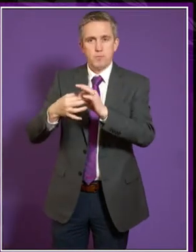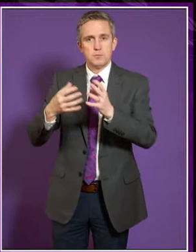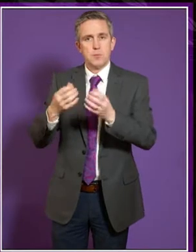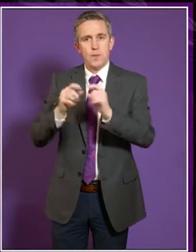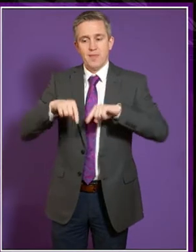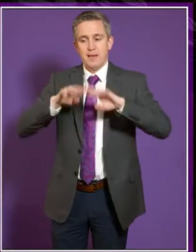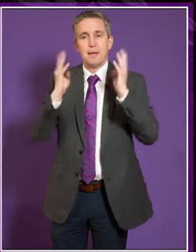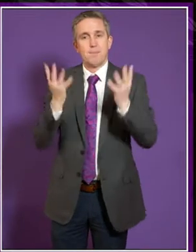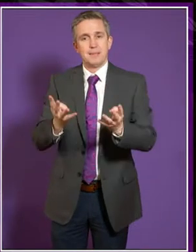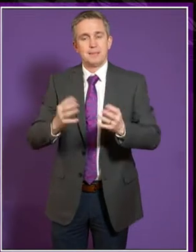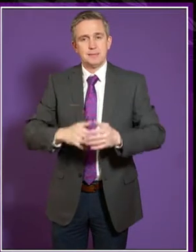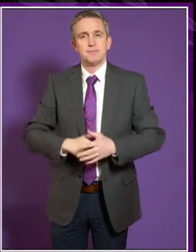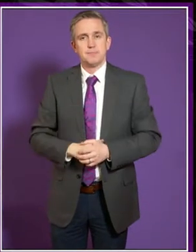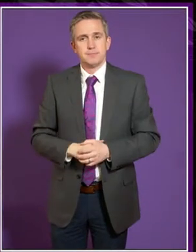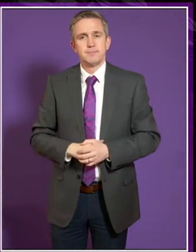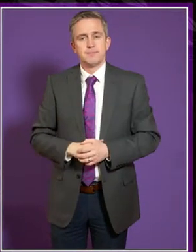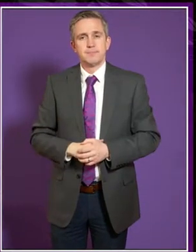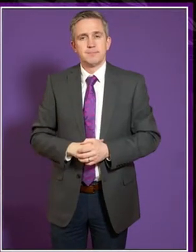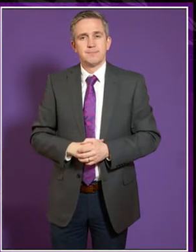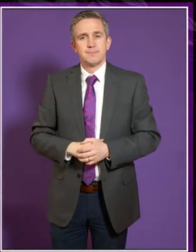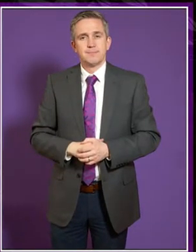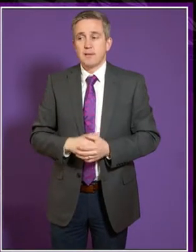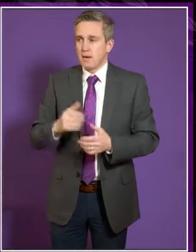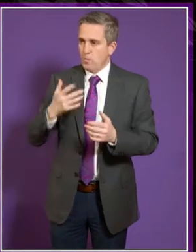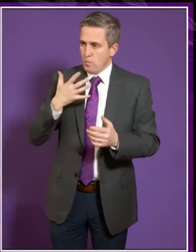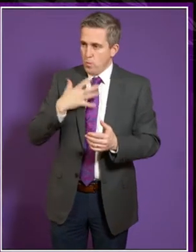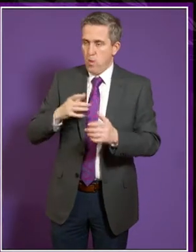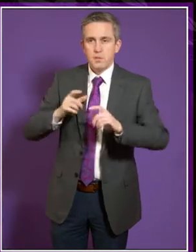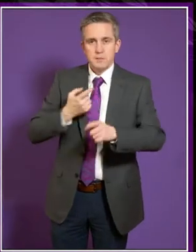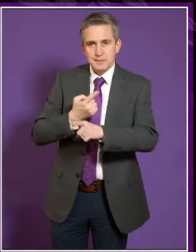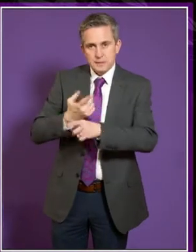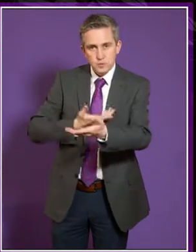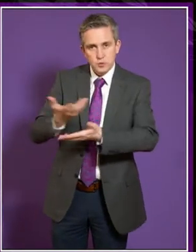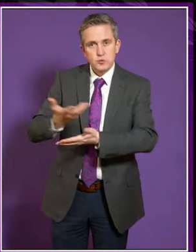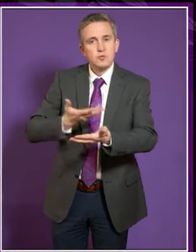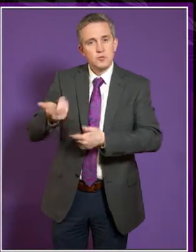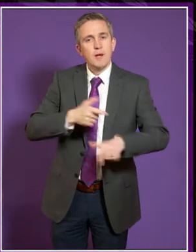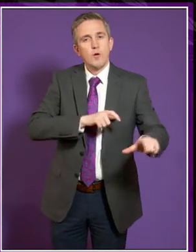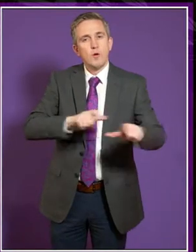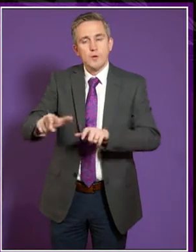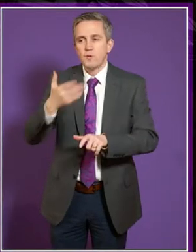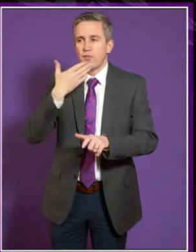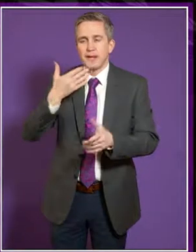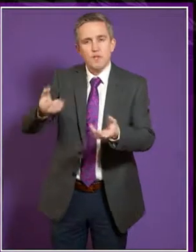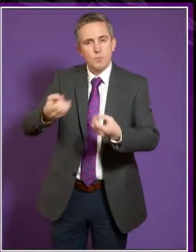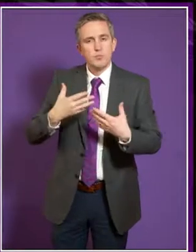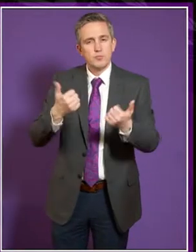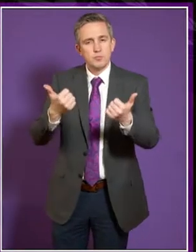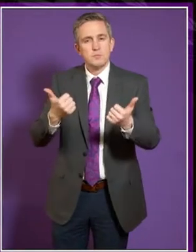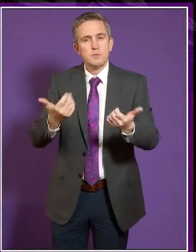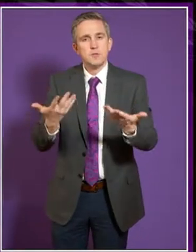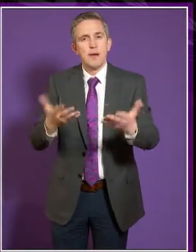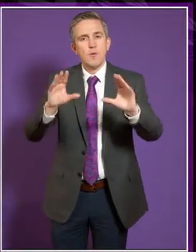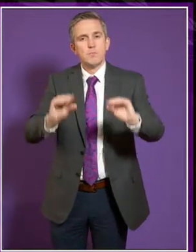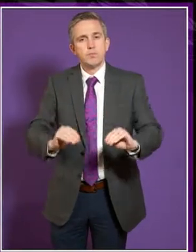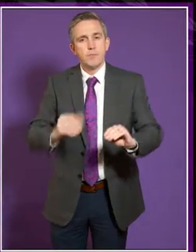committee. We'll be keeping this dialogue open. So thank you again for your contribution. I'd like to suspend proceedings